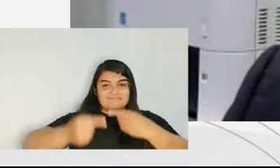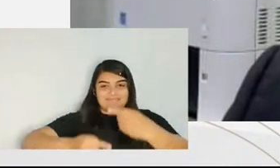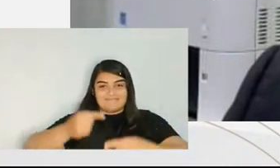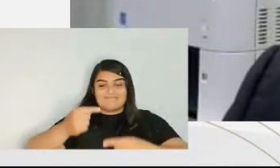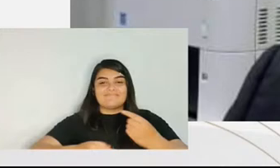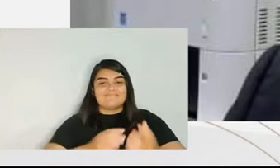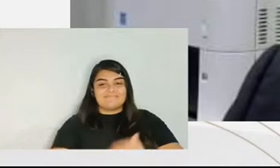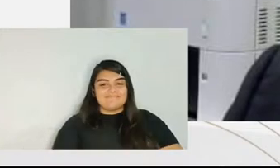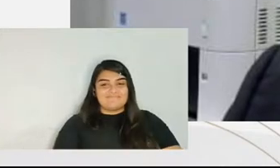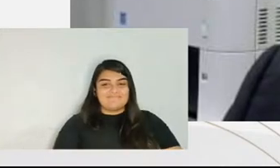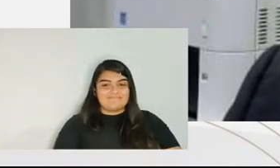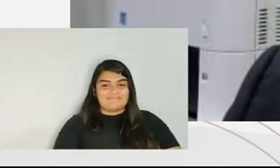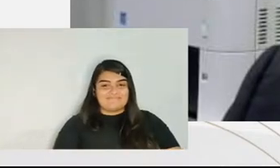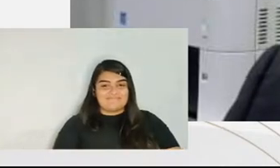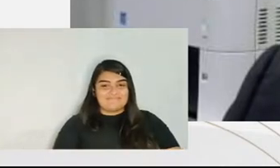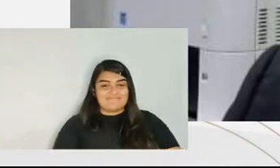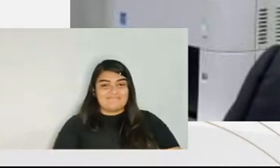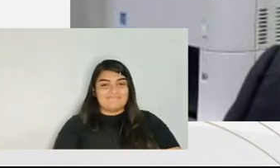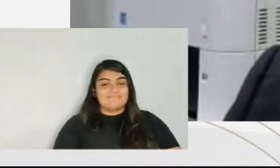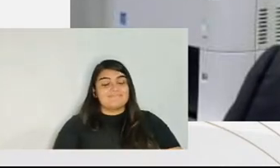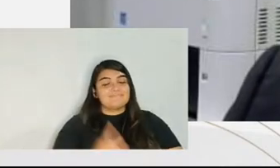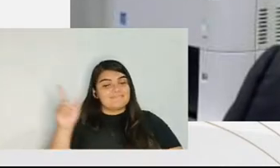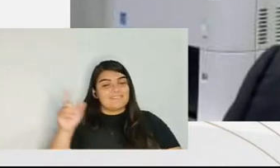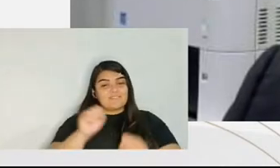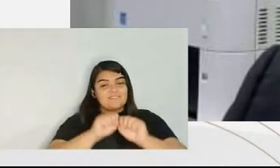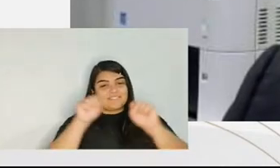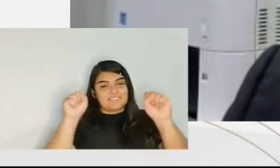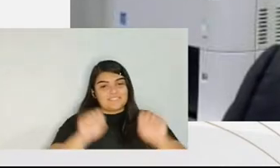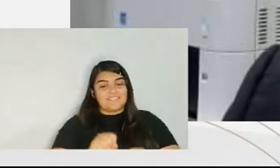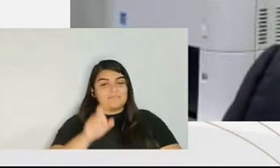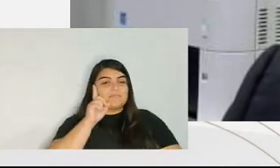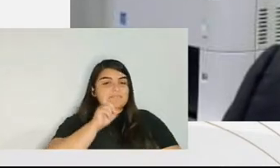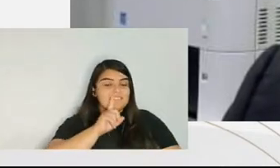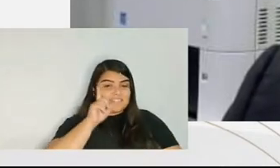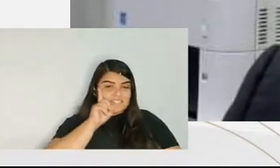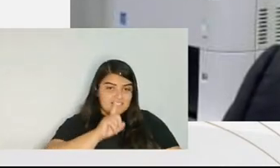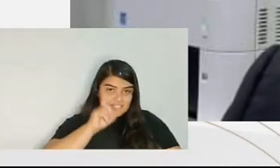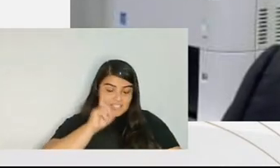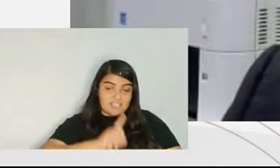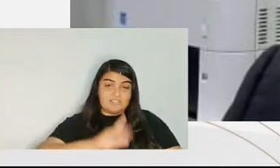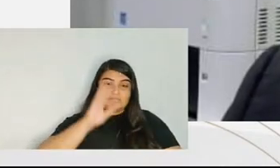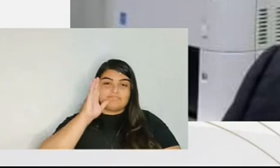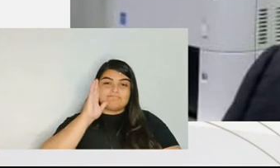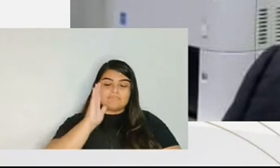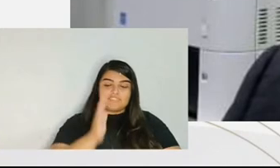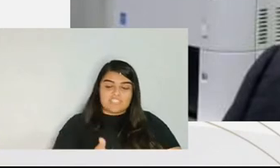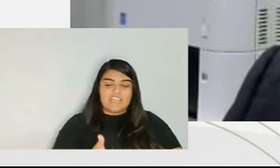that we've talked about. The North American system,